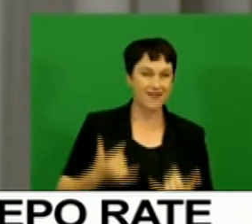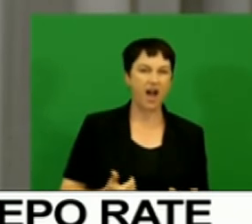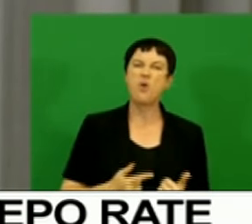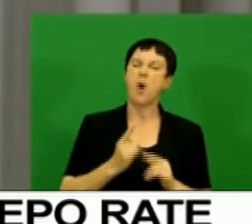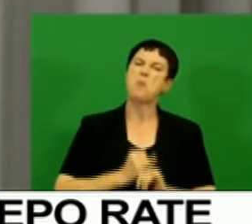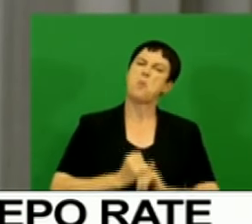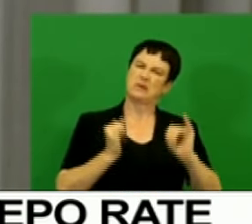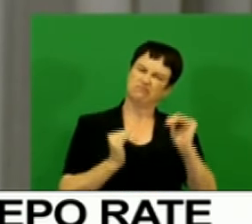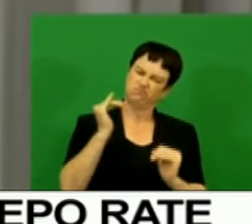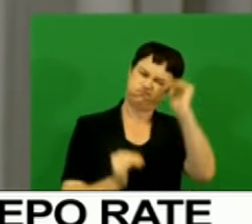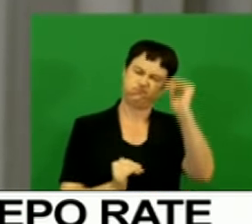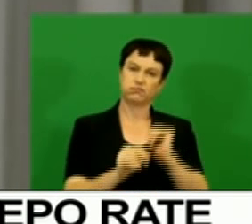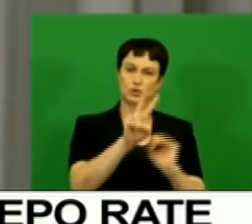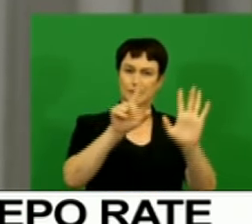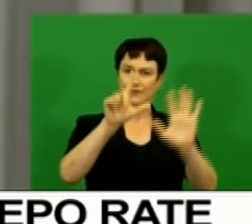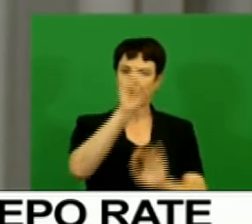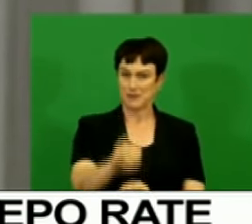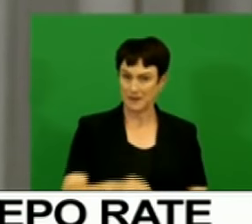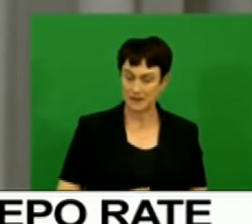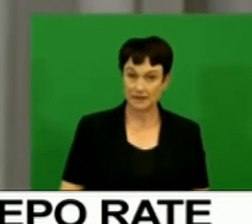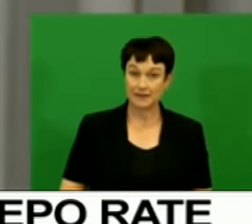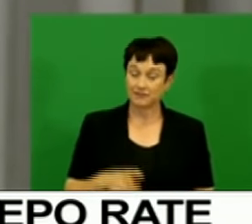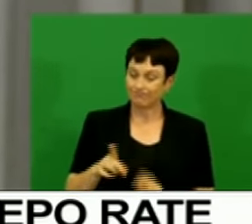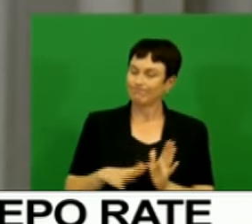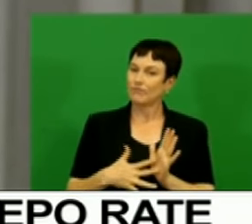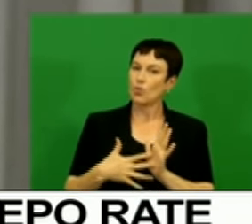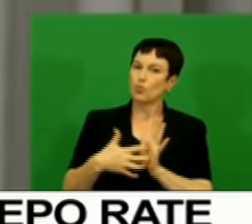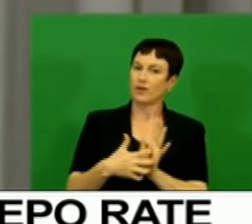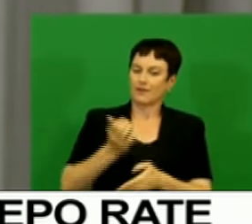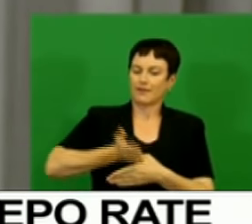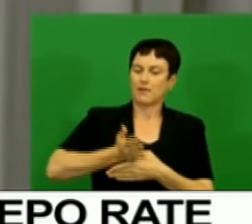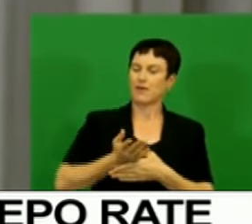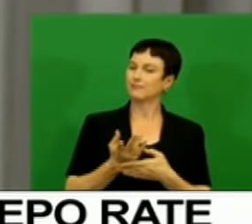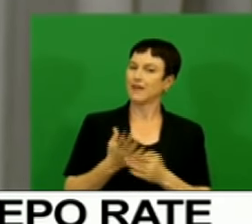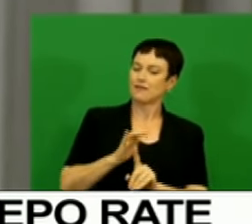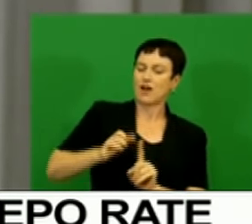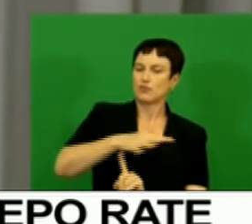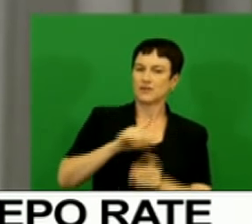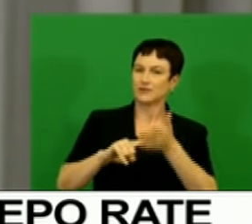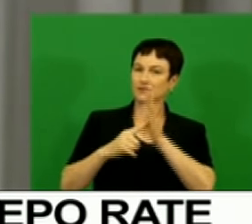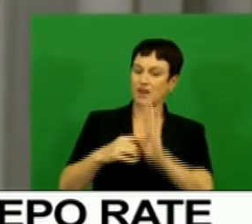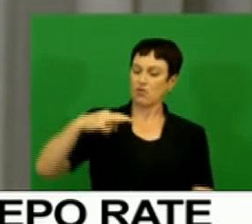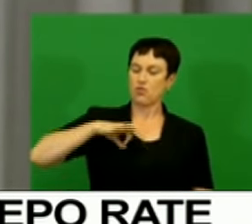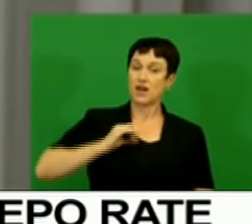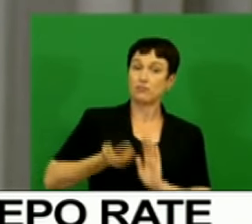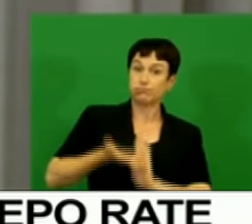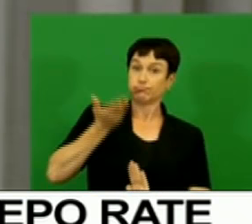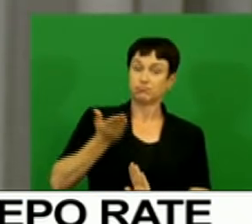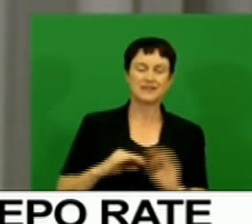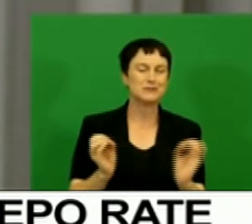growth appears to be responding to the weak labour market environment. Year-on-year nominal wage growth per worker